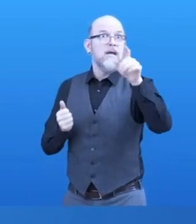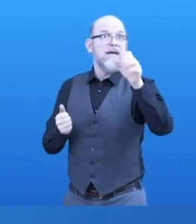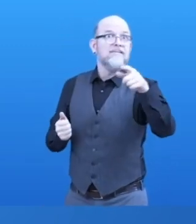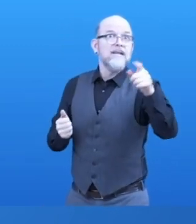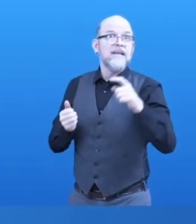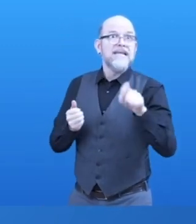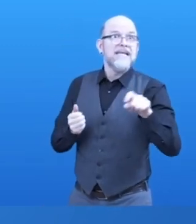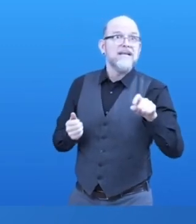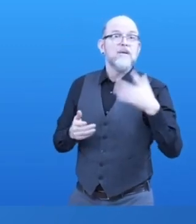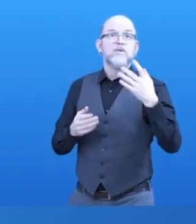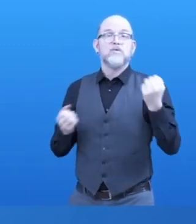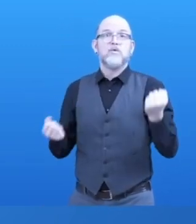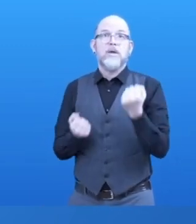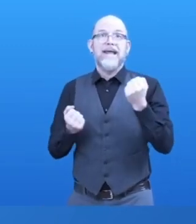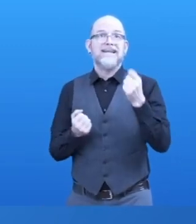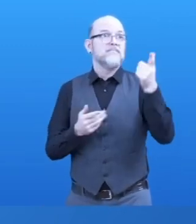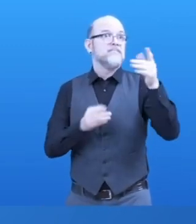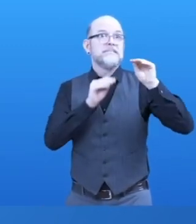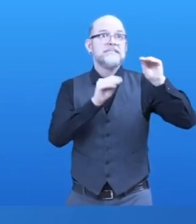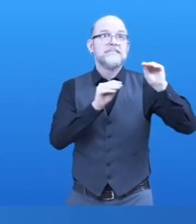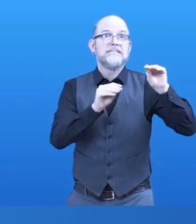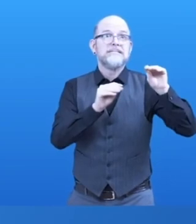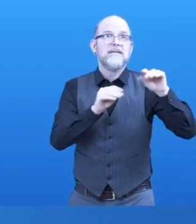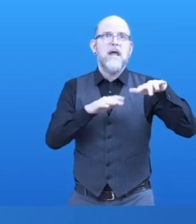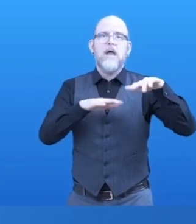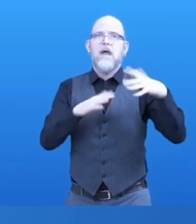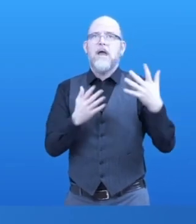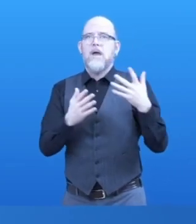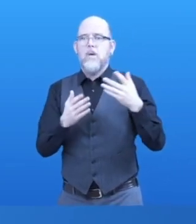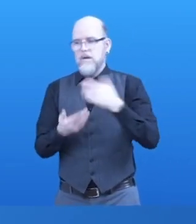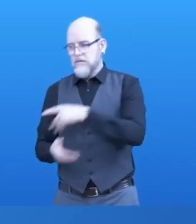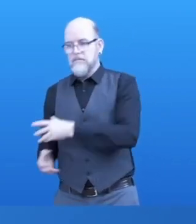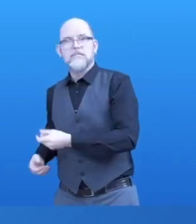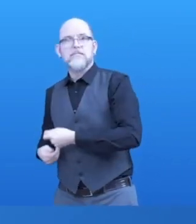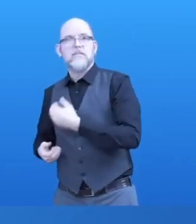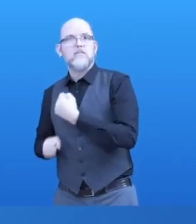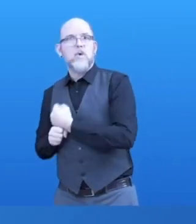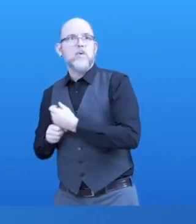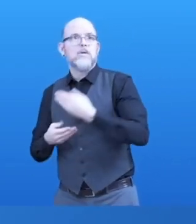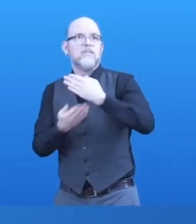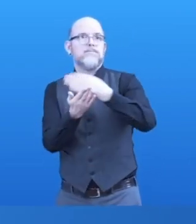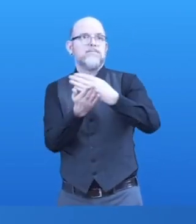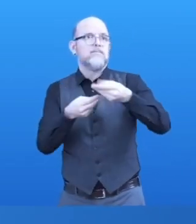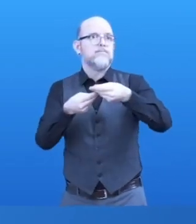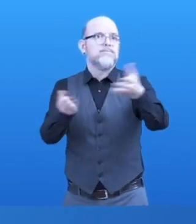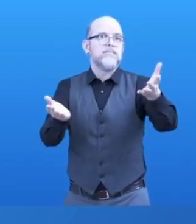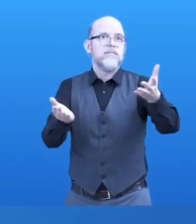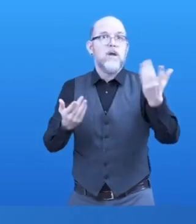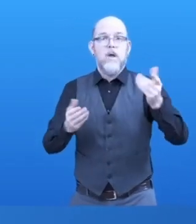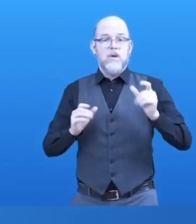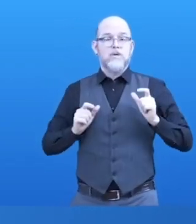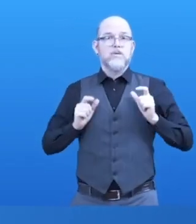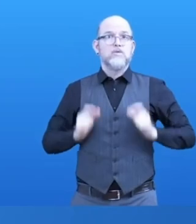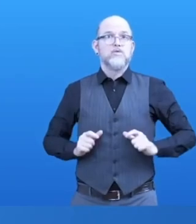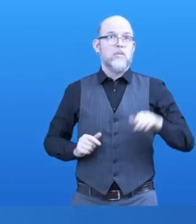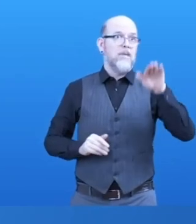provision of post-sales support and customer support, the availability of accessible content and information, and the